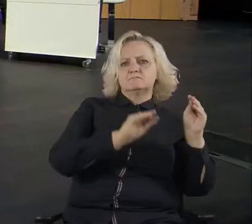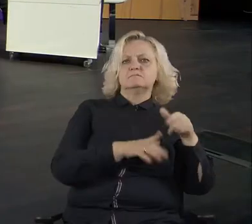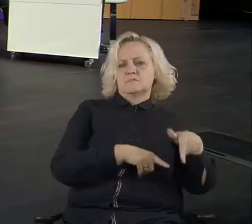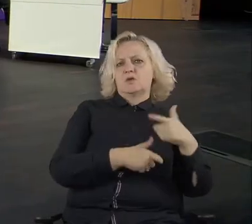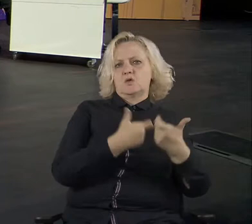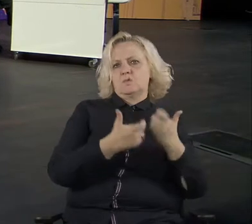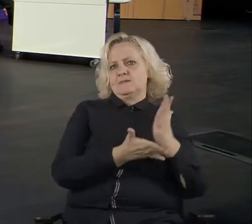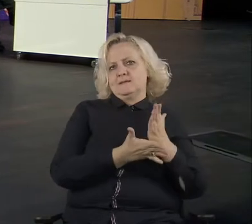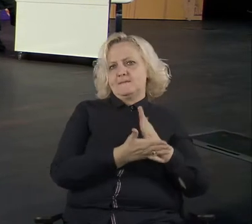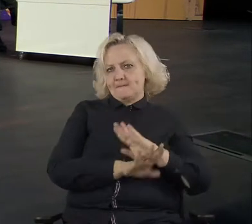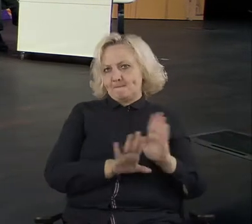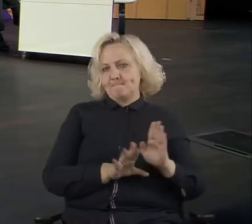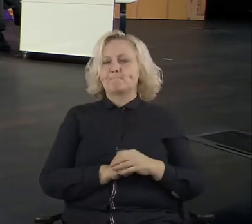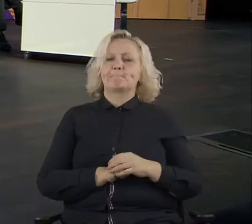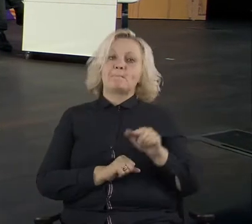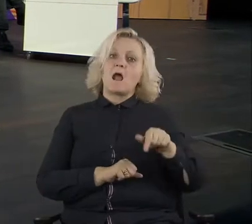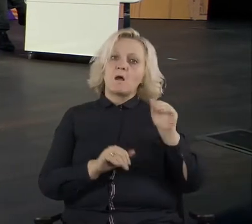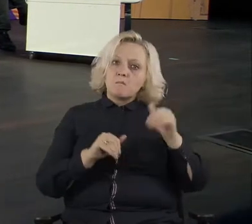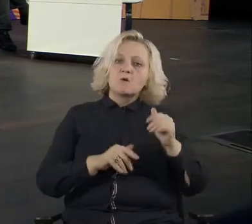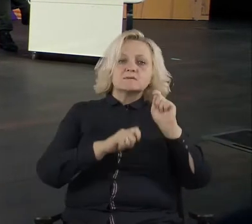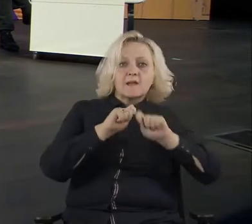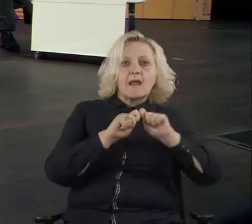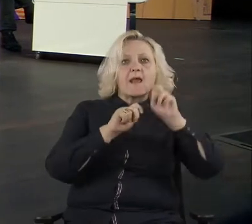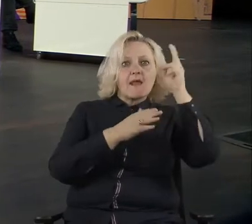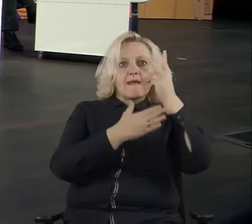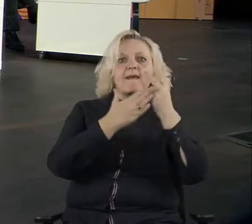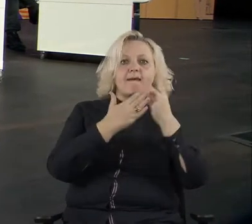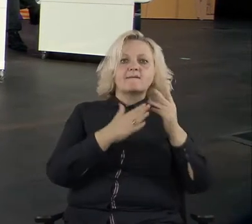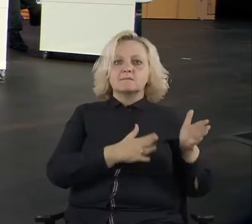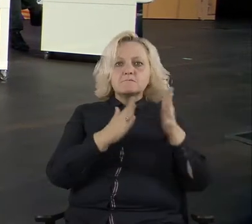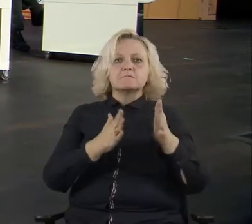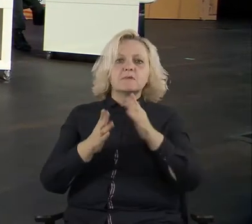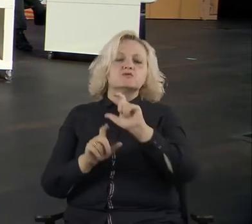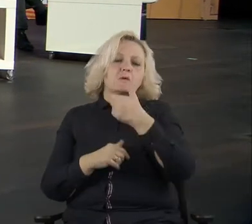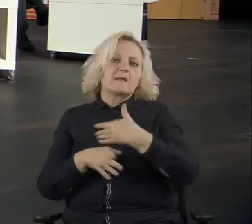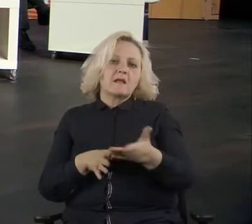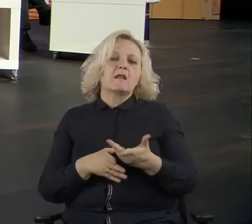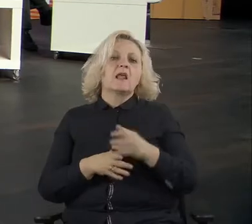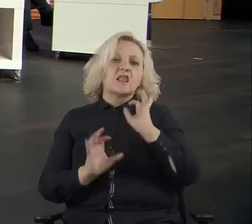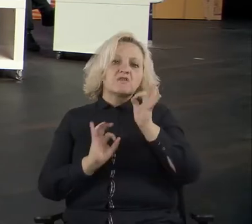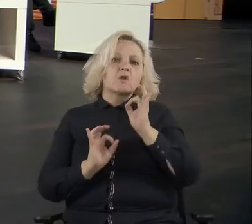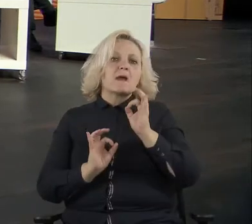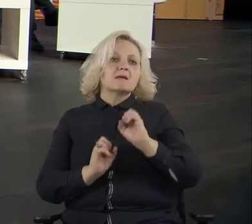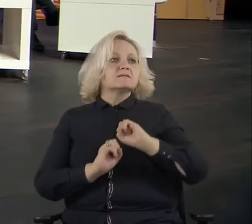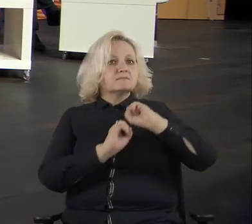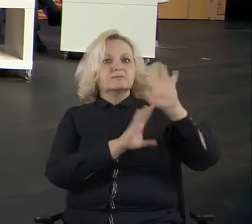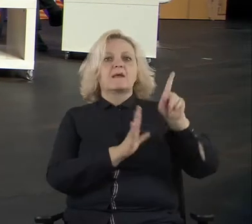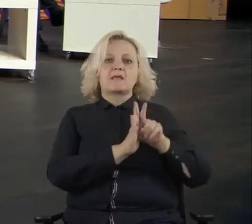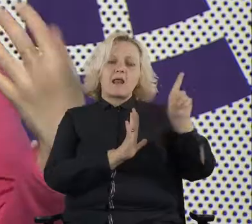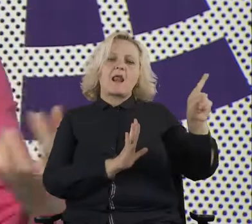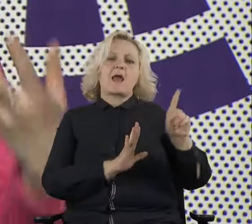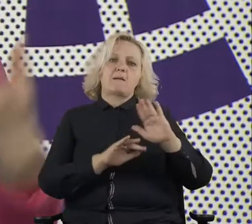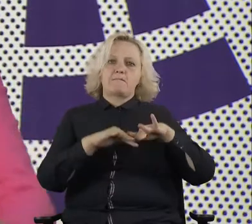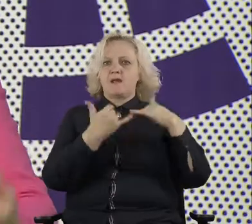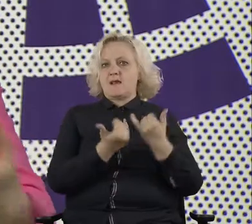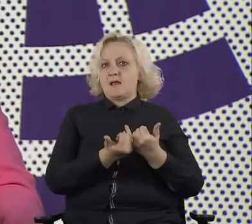tech funded by public money, twisted, uh, we are trying to, uh, nudge that scene. First